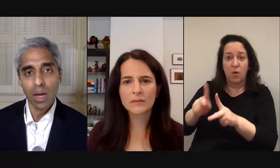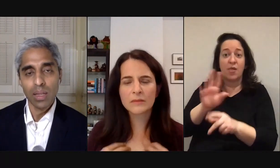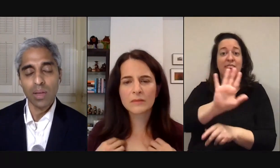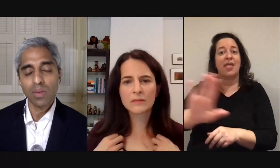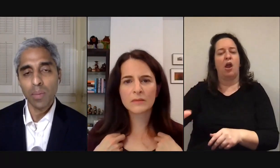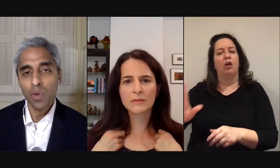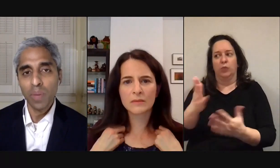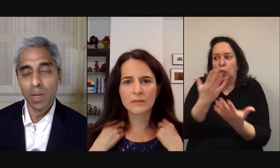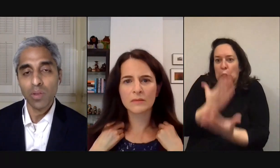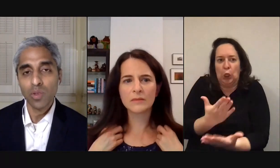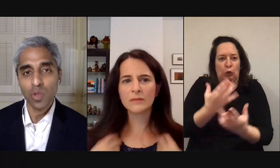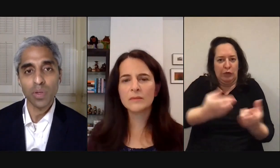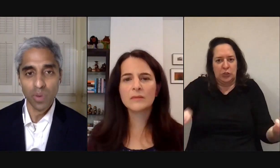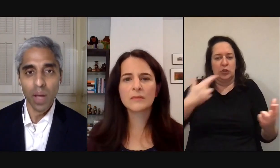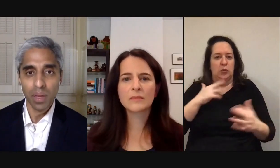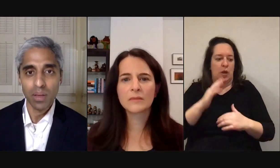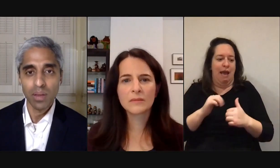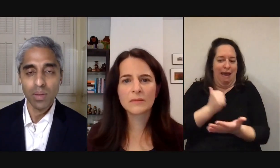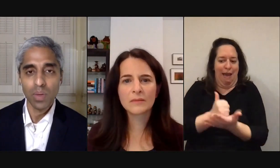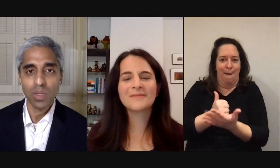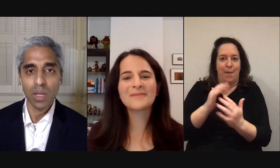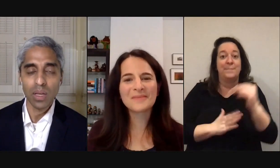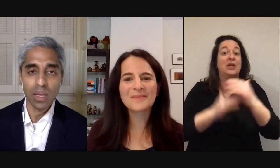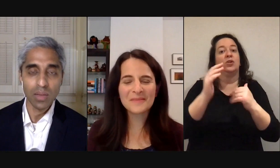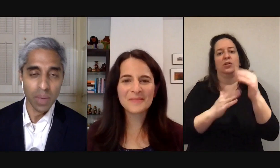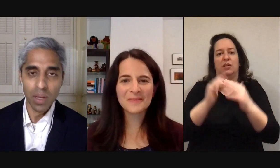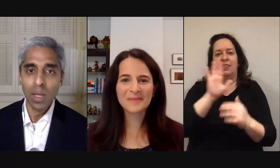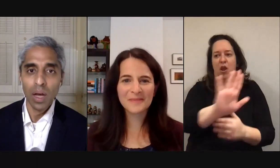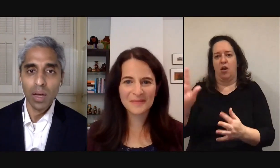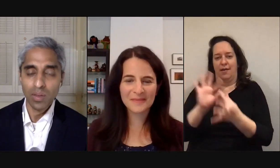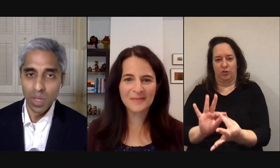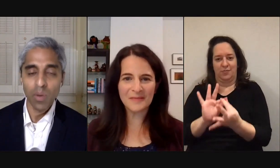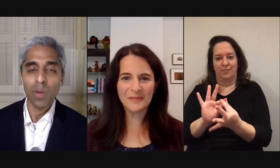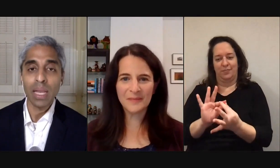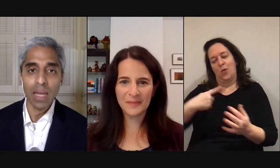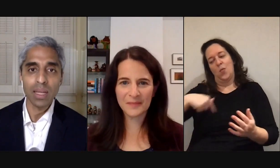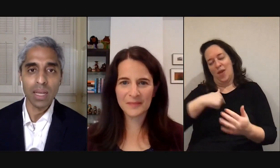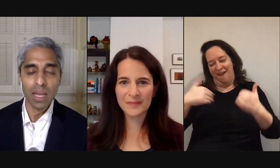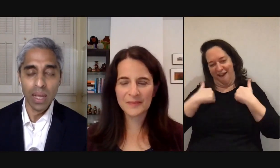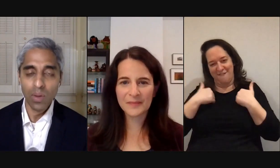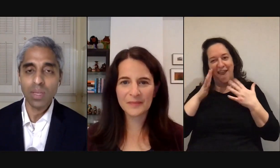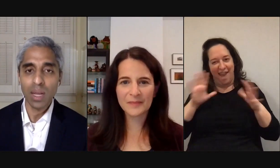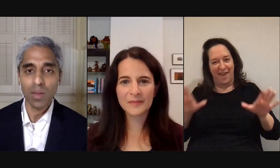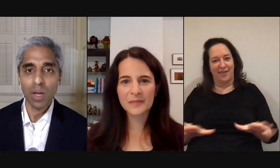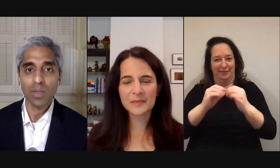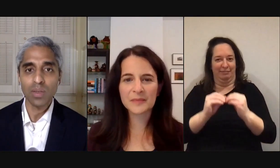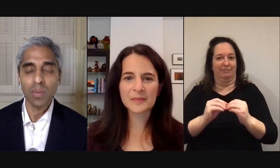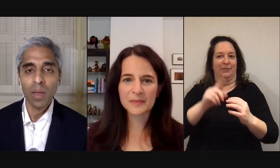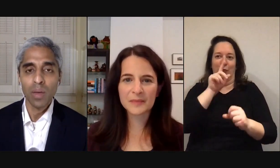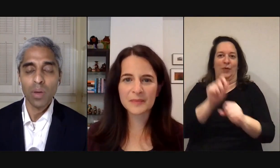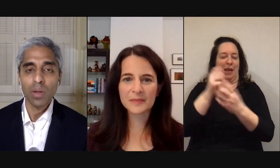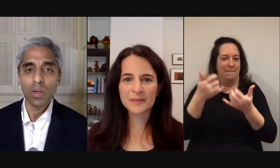there's a movement called social prescribing which has been uh certainly growing in england and increasingly in other